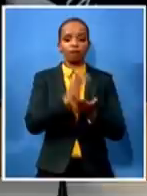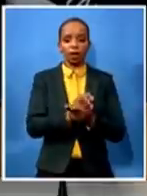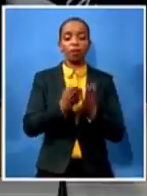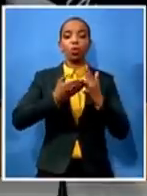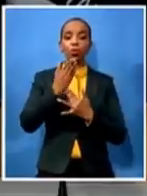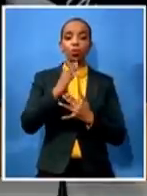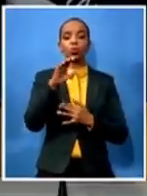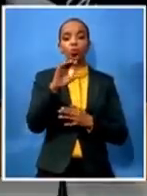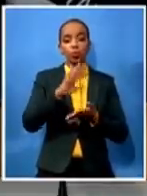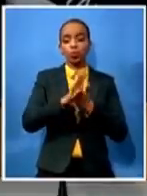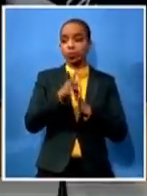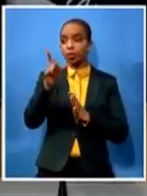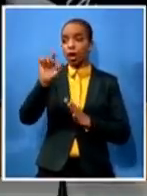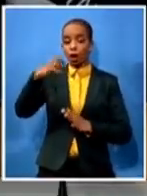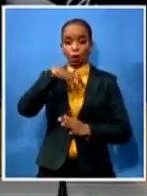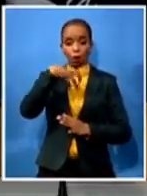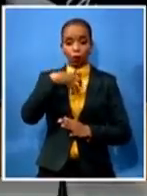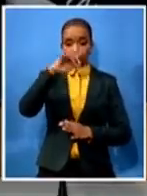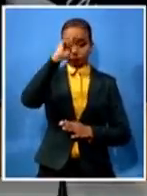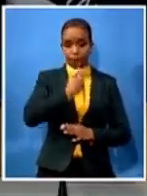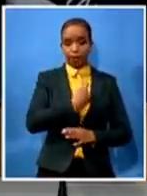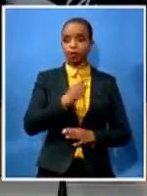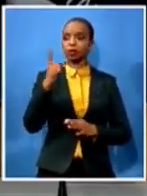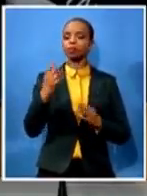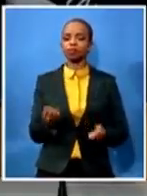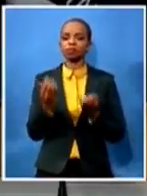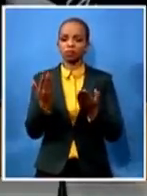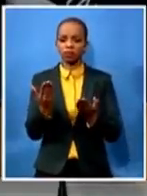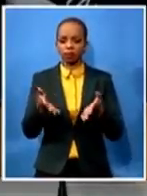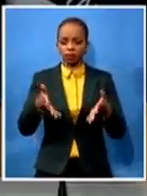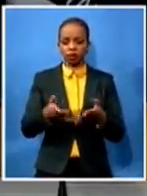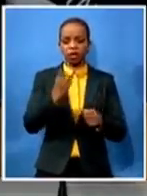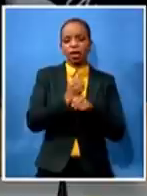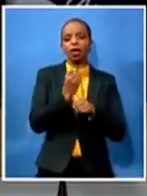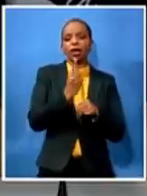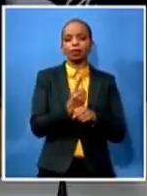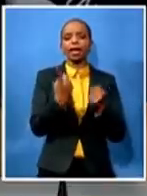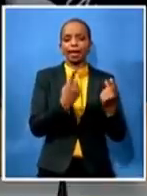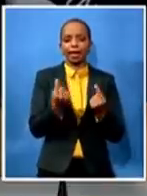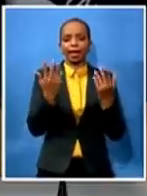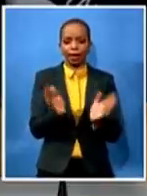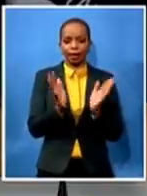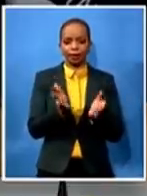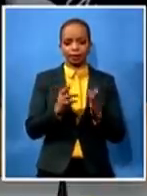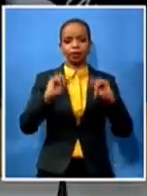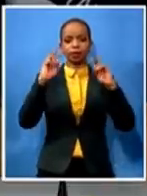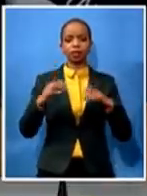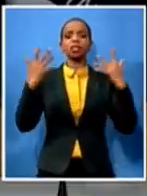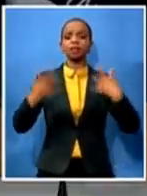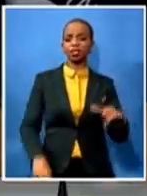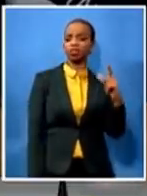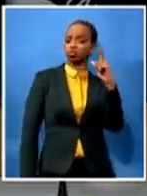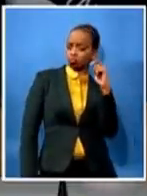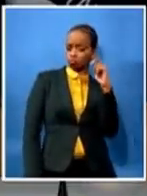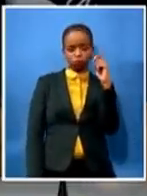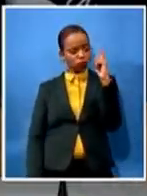in houteng province and doing research he took selfies he posted and they even when they were